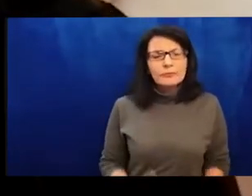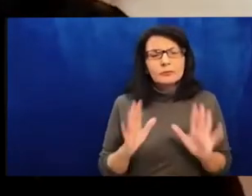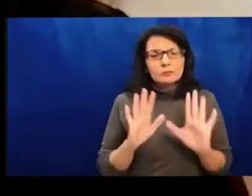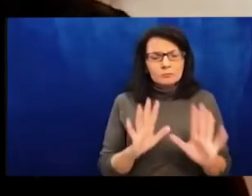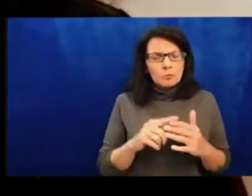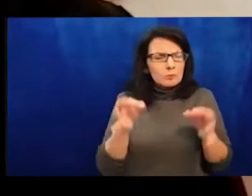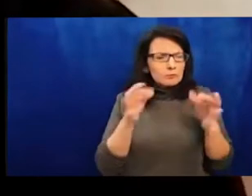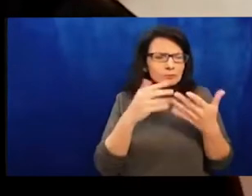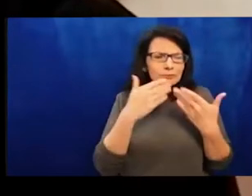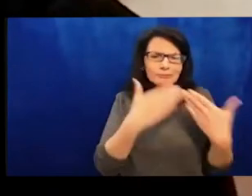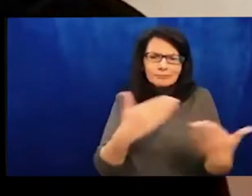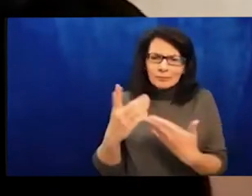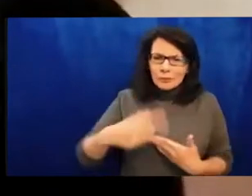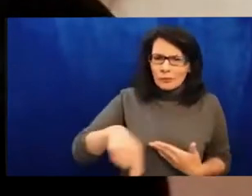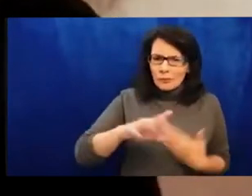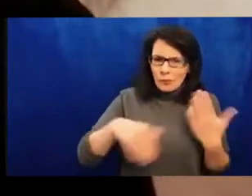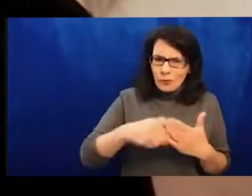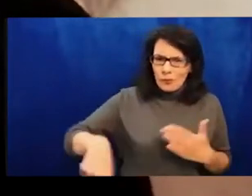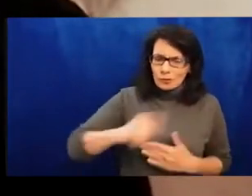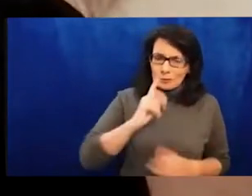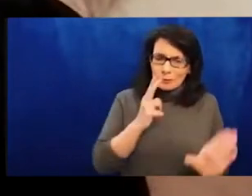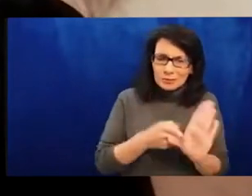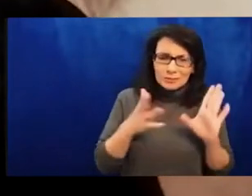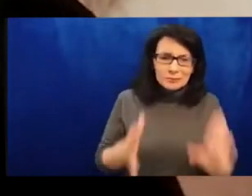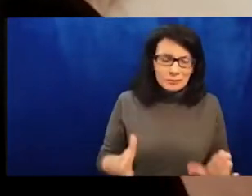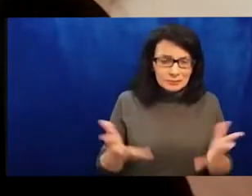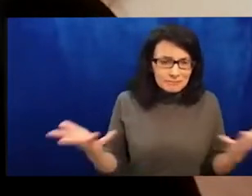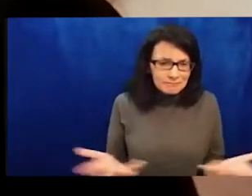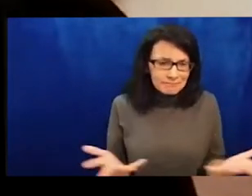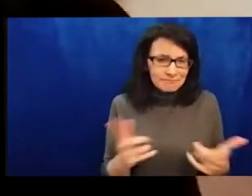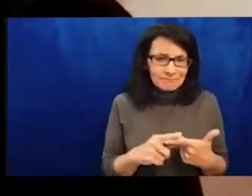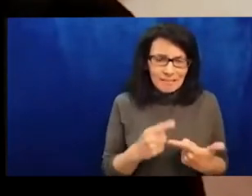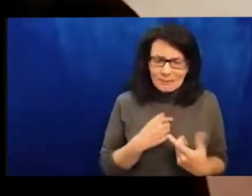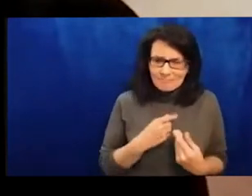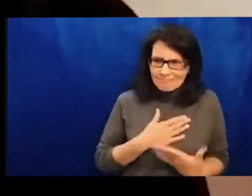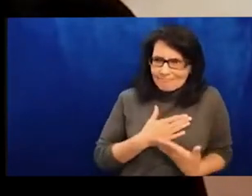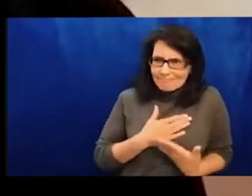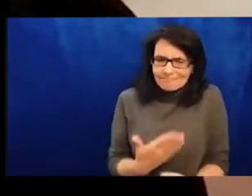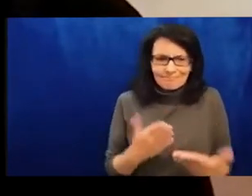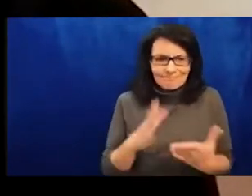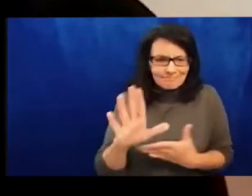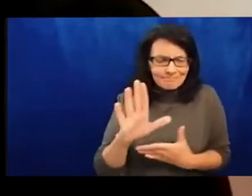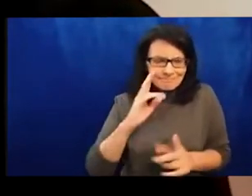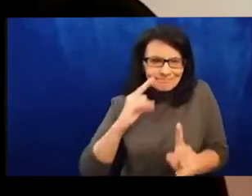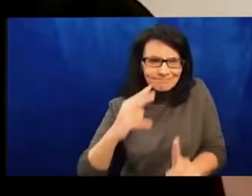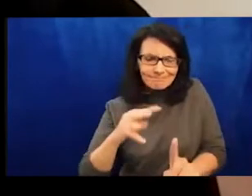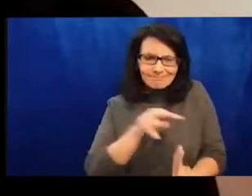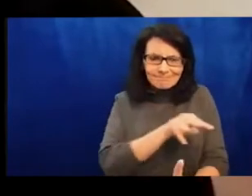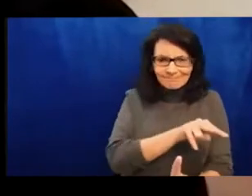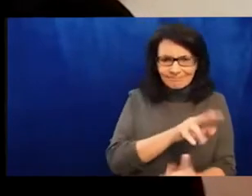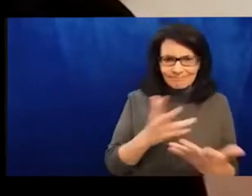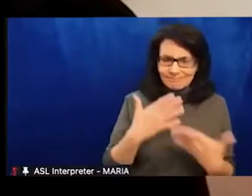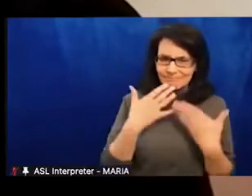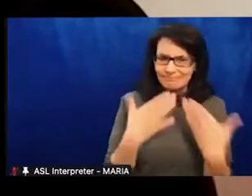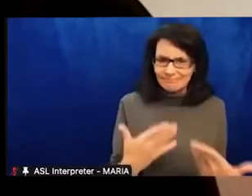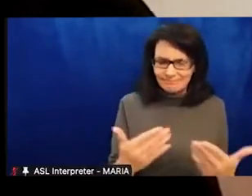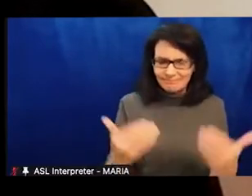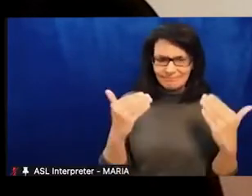learning experience for us, and we will work to be more informed, precise, and considerate organizers in the future.